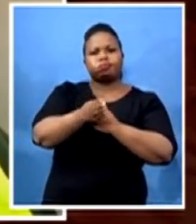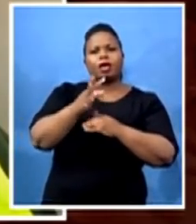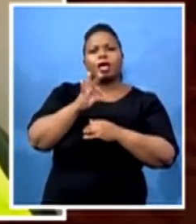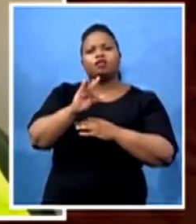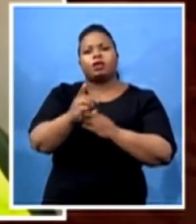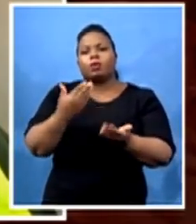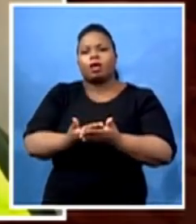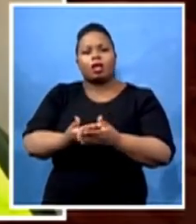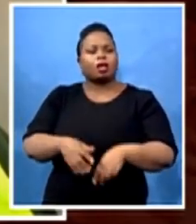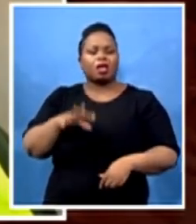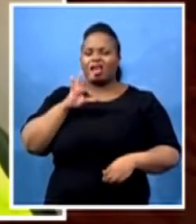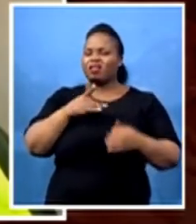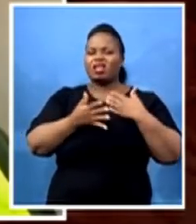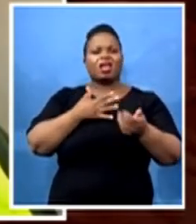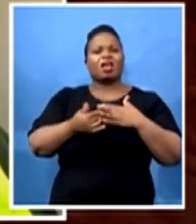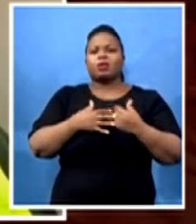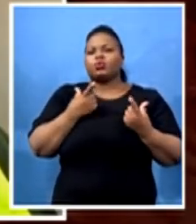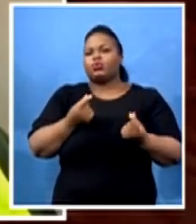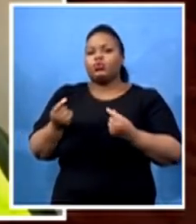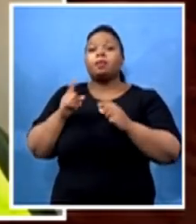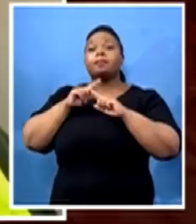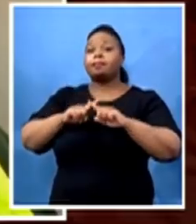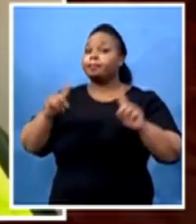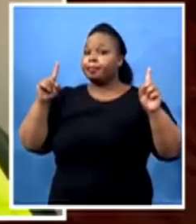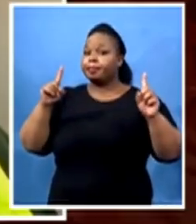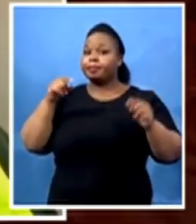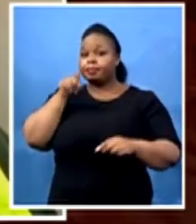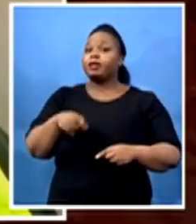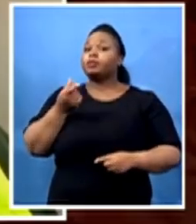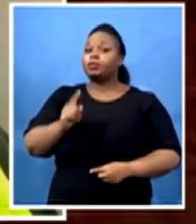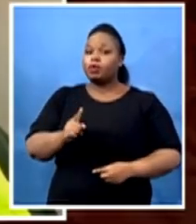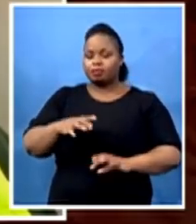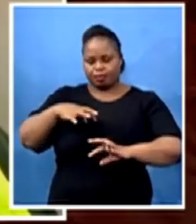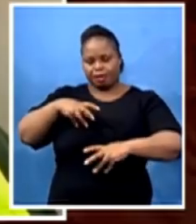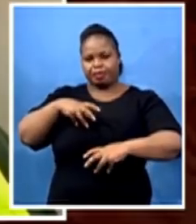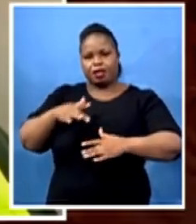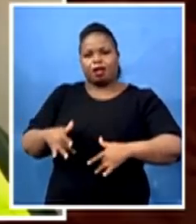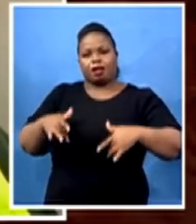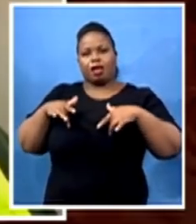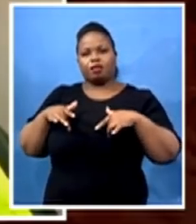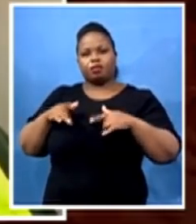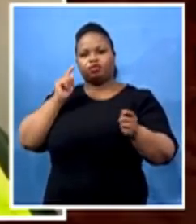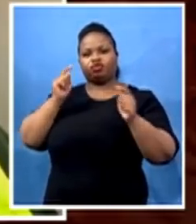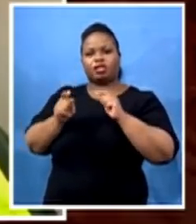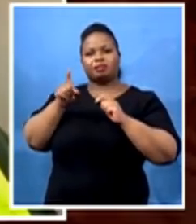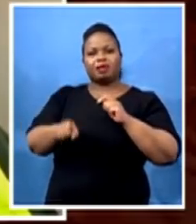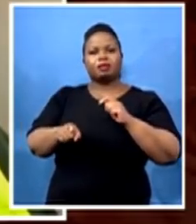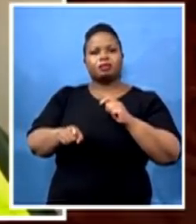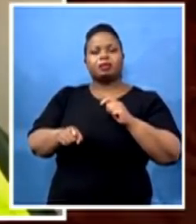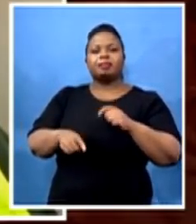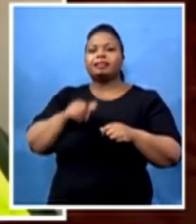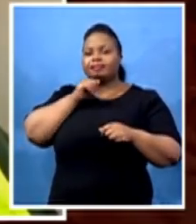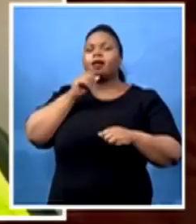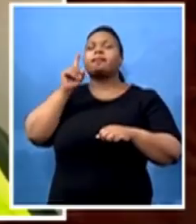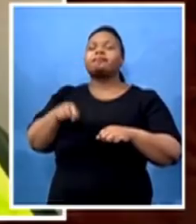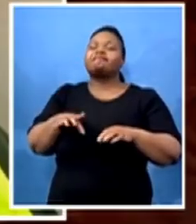But what needs to happen is that we must adjust our lifestyle. We've got to tolerate wearing that mask. We've got to make sure